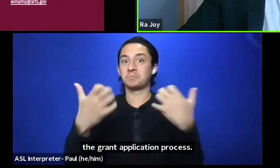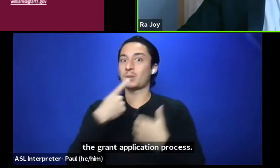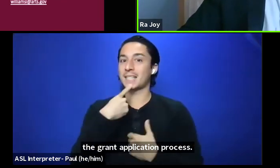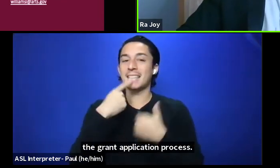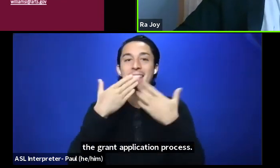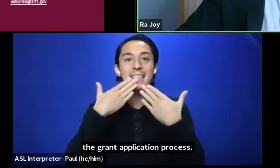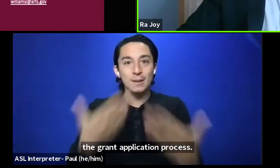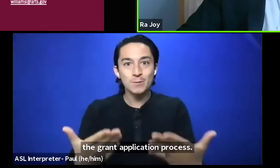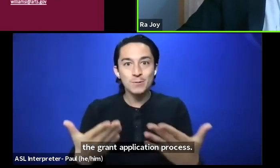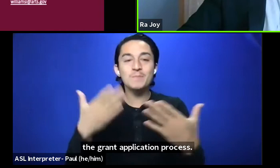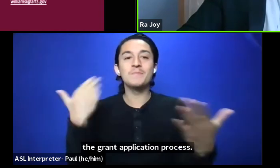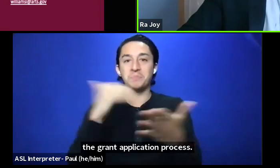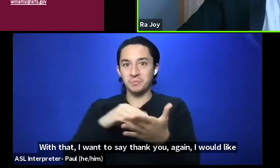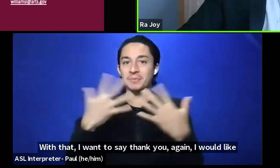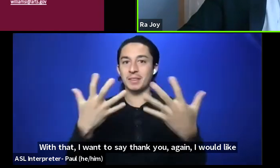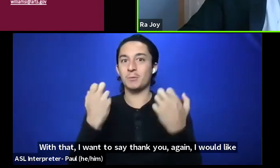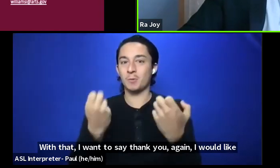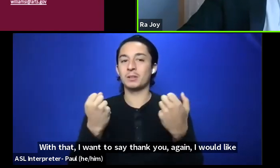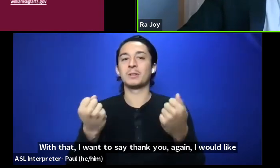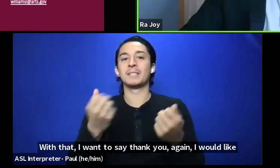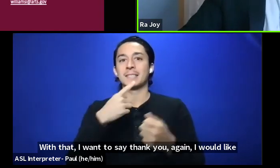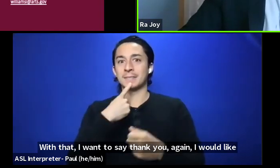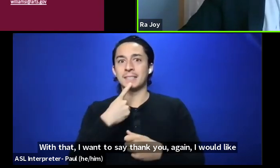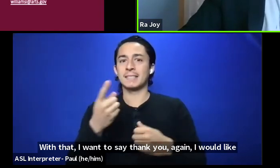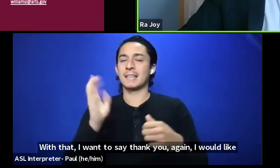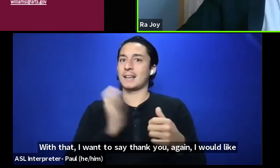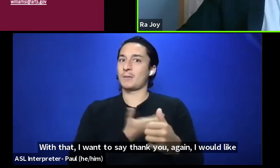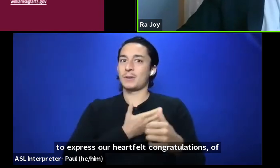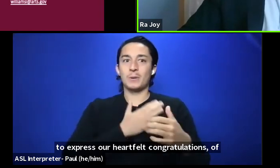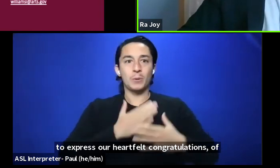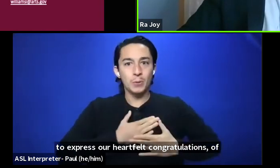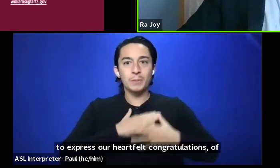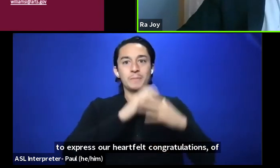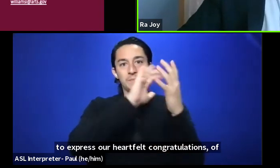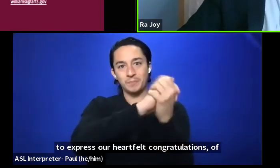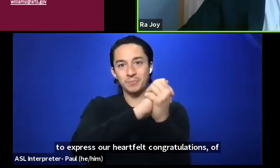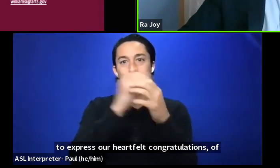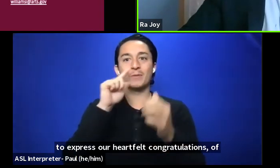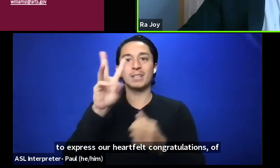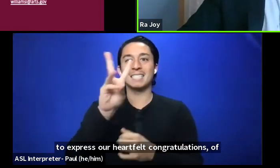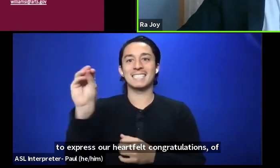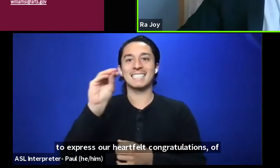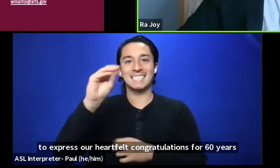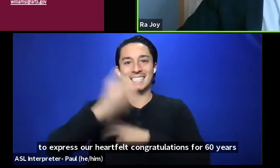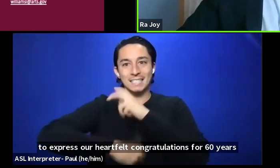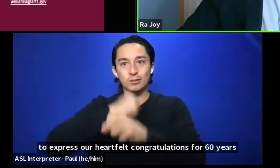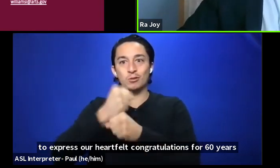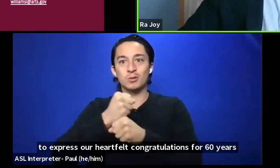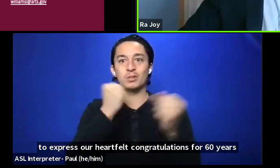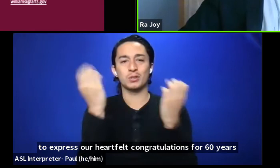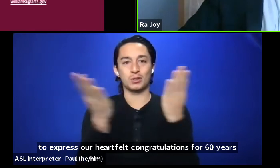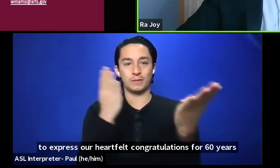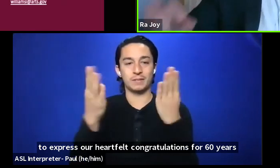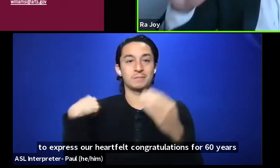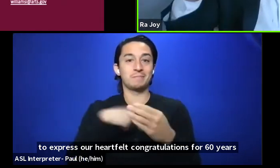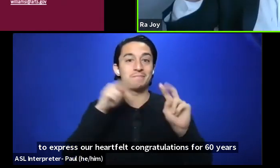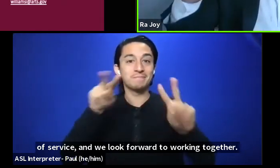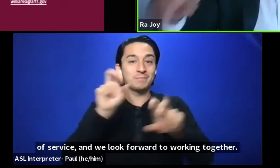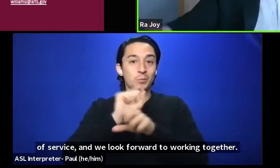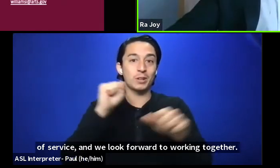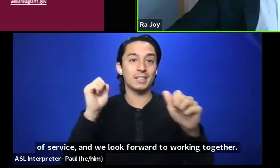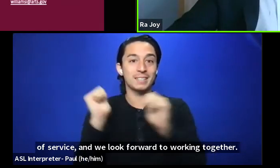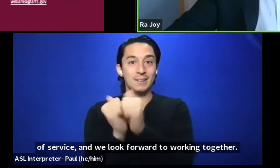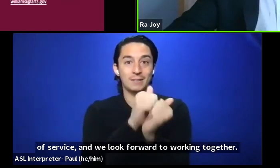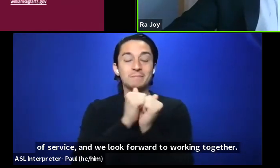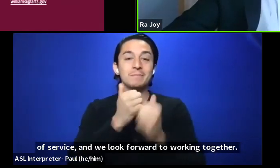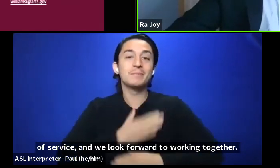Again, I would like to express our heartfelt congratulations for 60 years of service, and we look forward to working together. Thank Enjoy the rest of